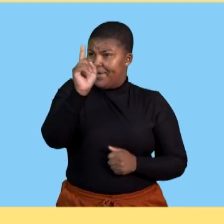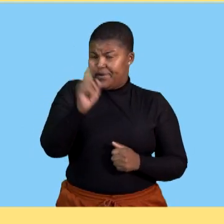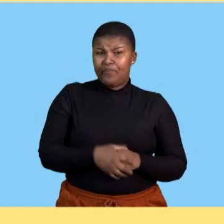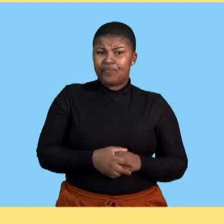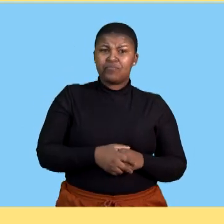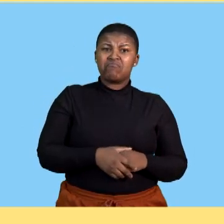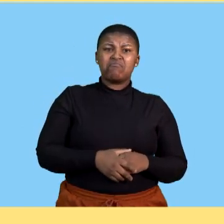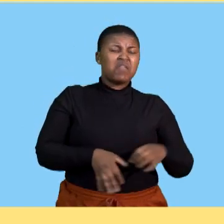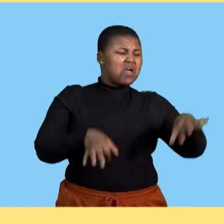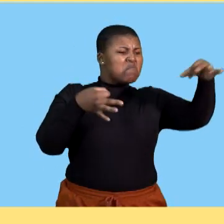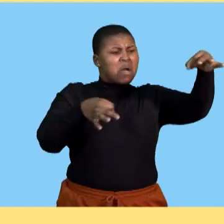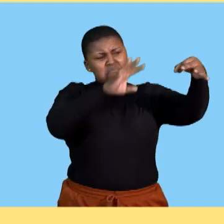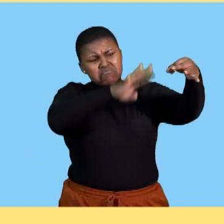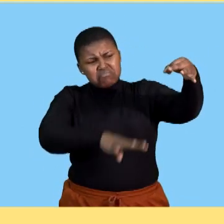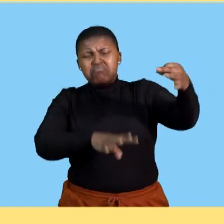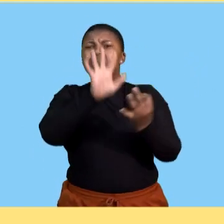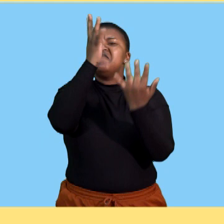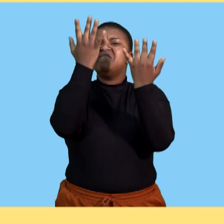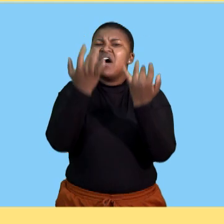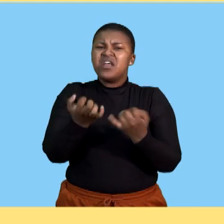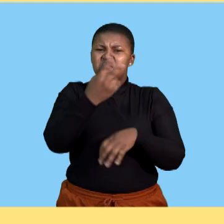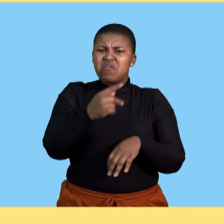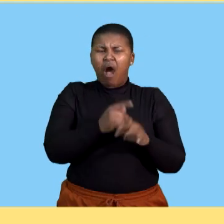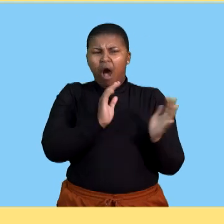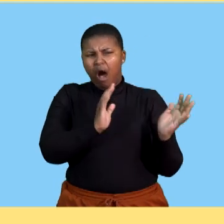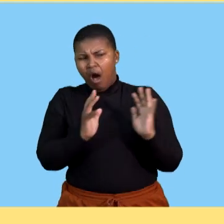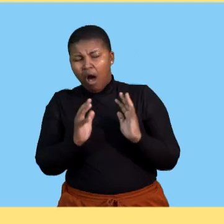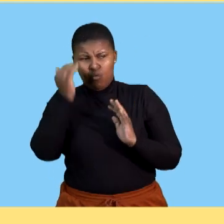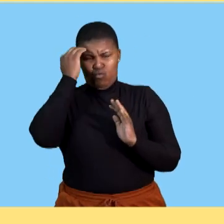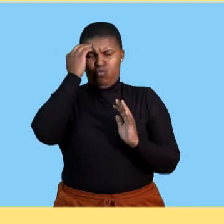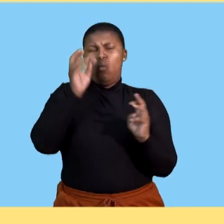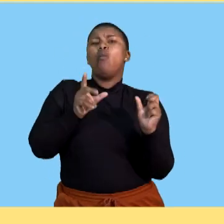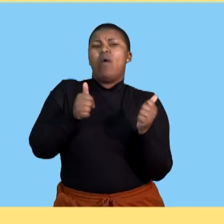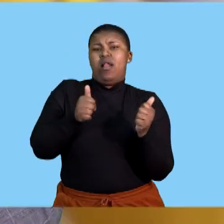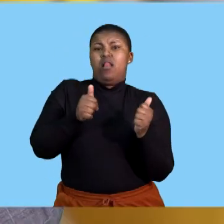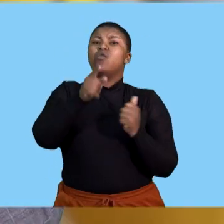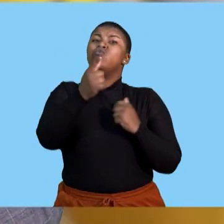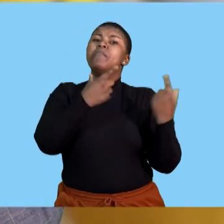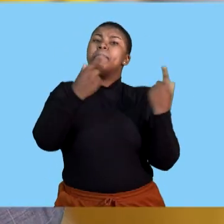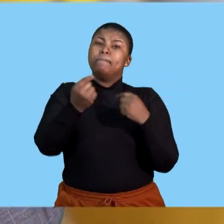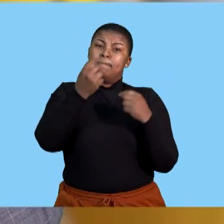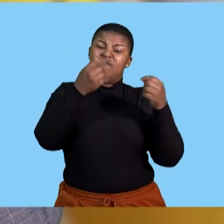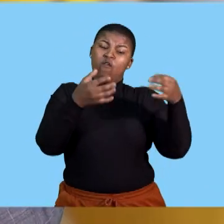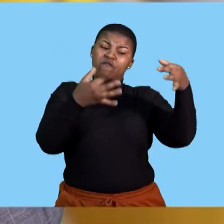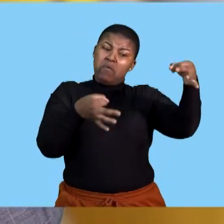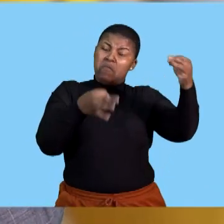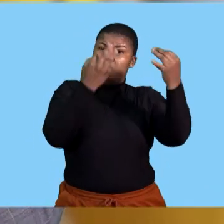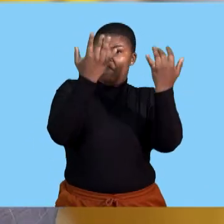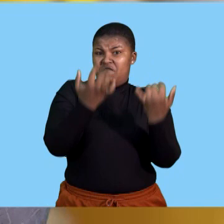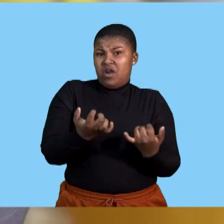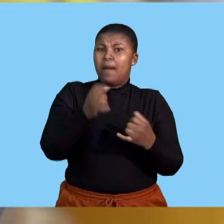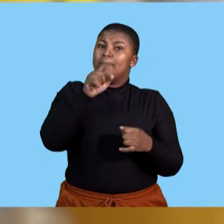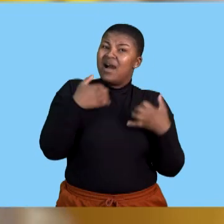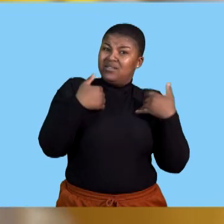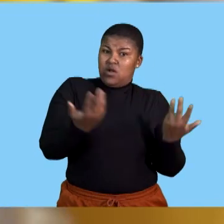the format of the statement of financial position. This is very important that you know that when you're preparing your statement of financial position,